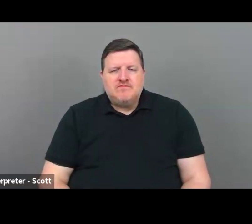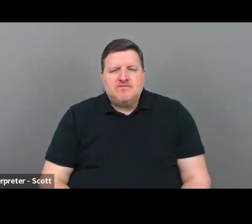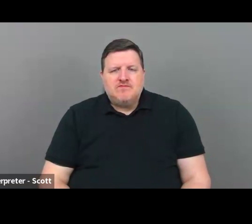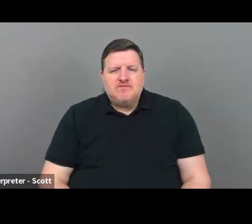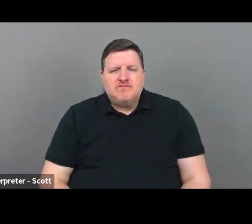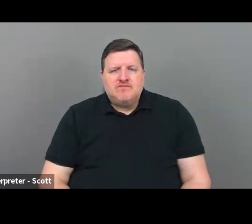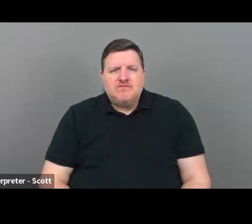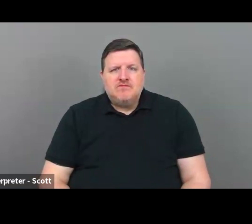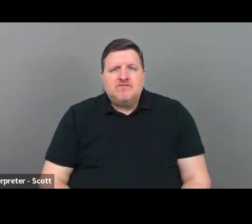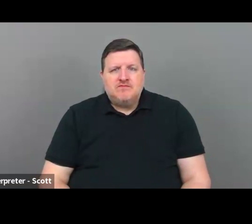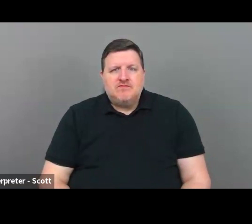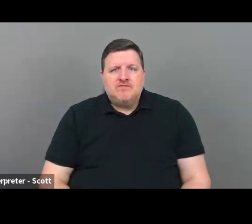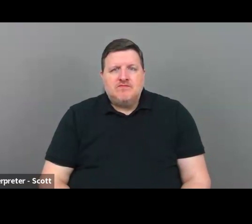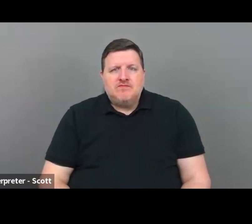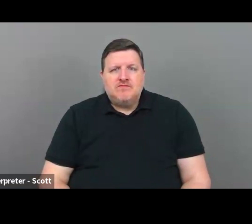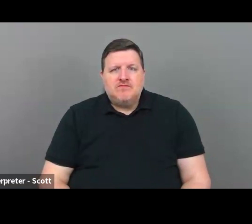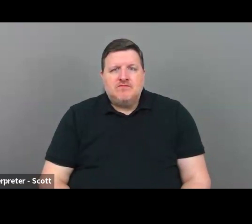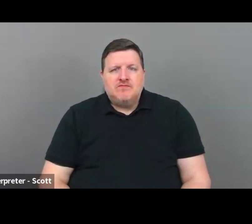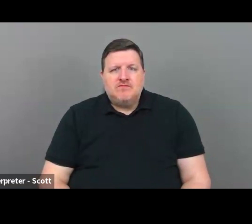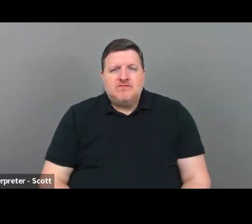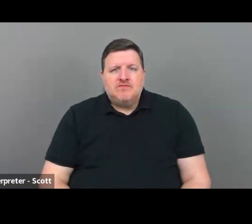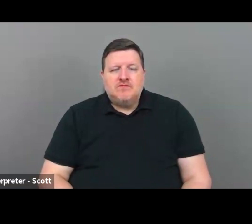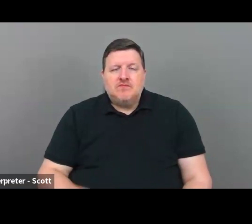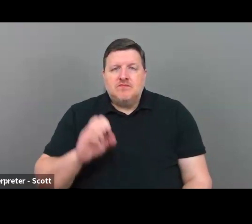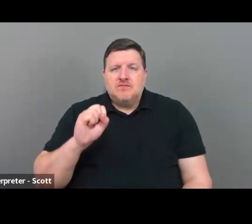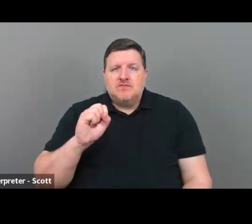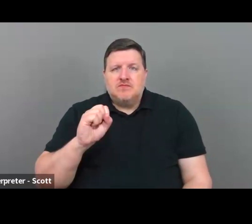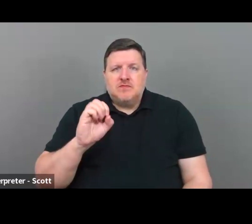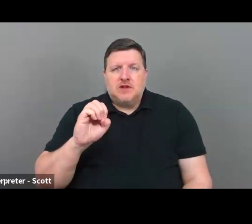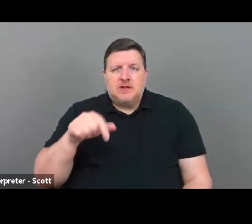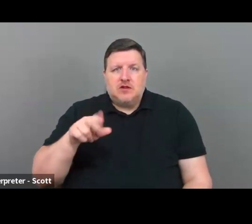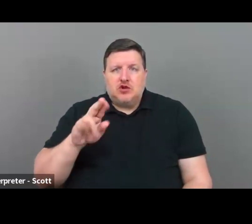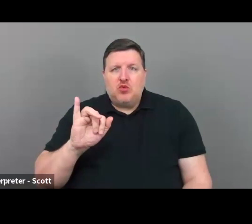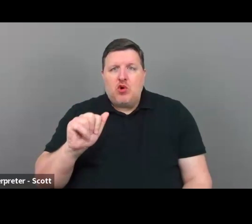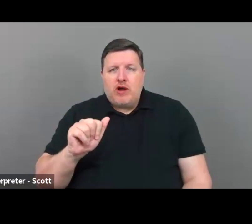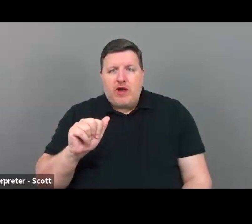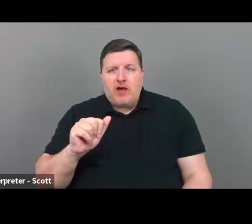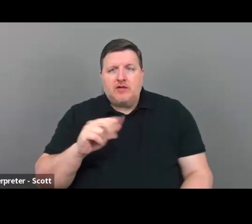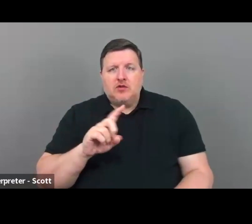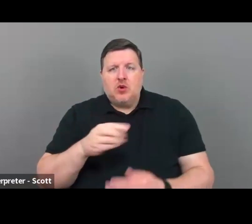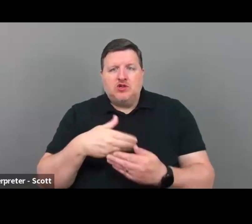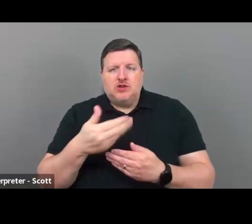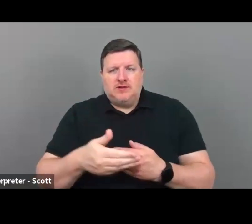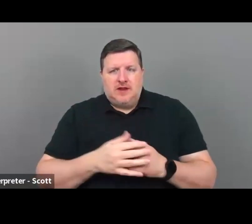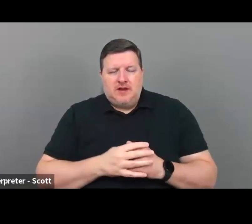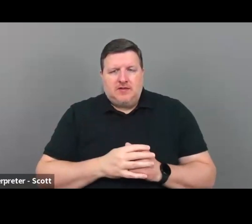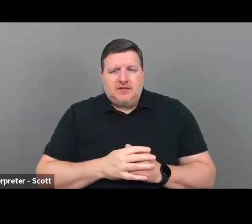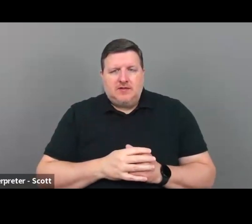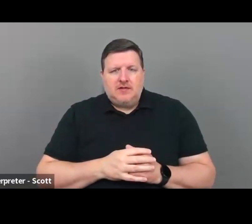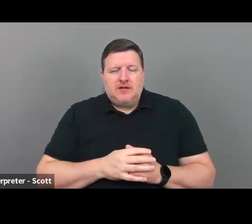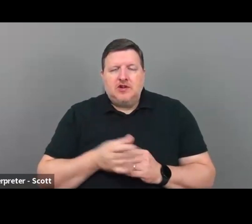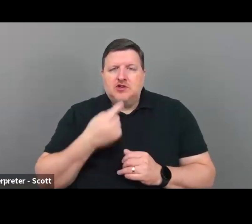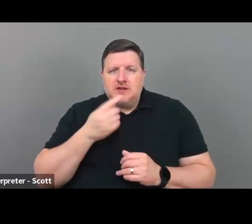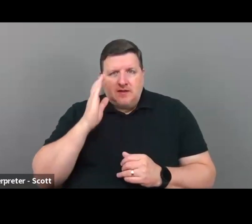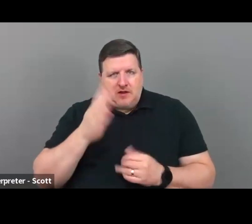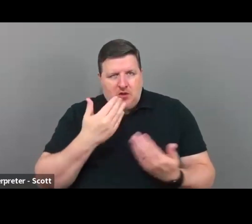Great. Um, Sequoia's question is next. Um, Sequoia says, hello,